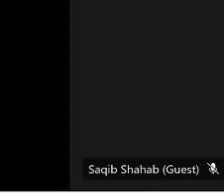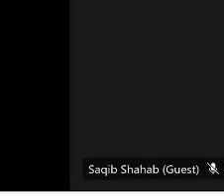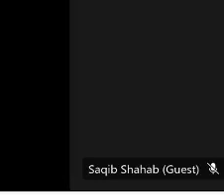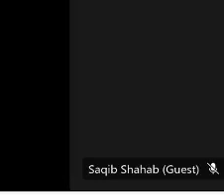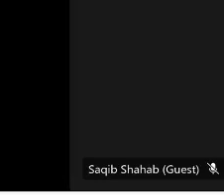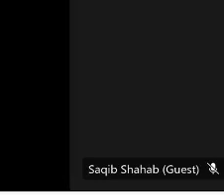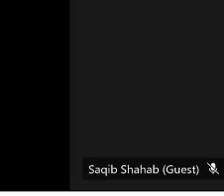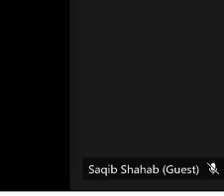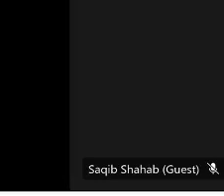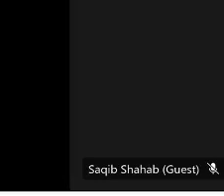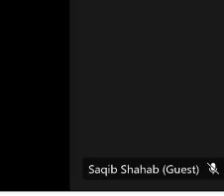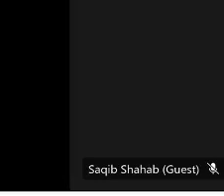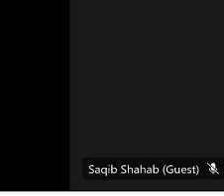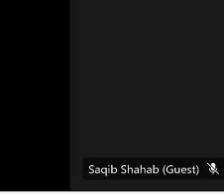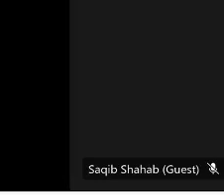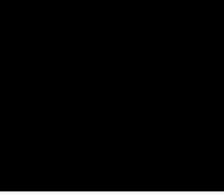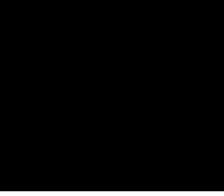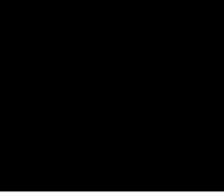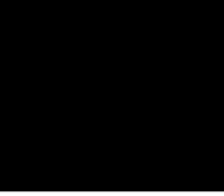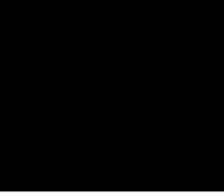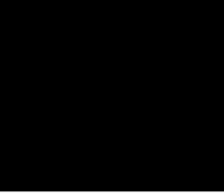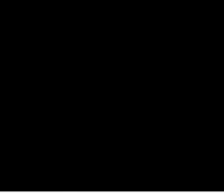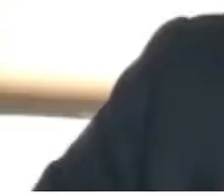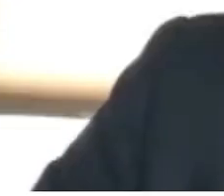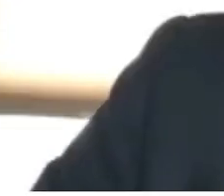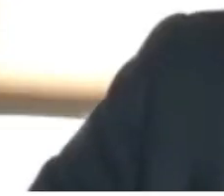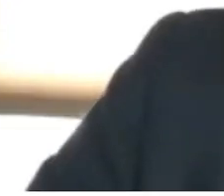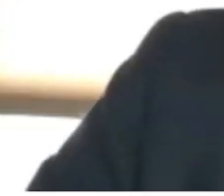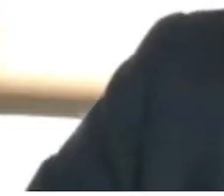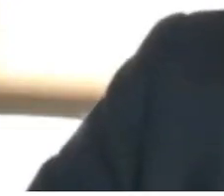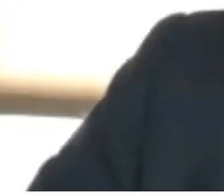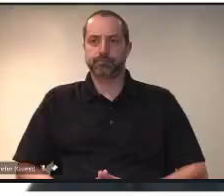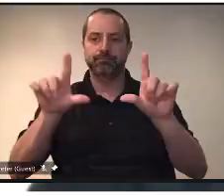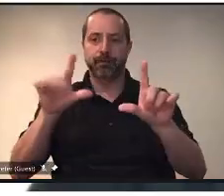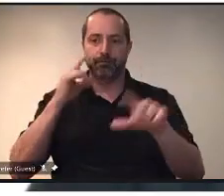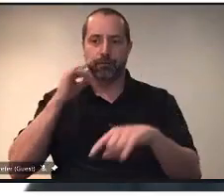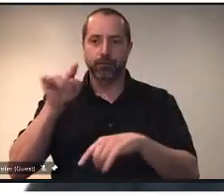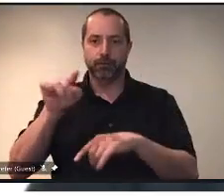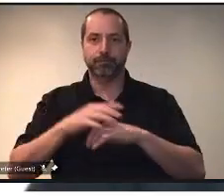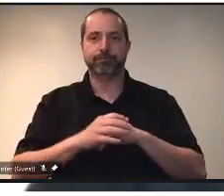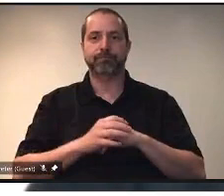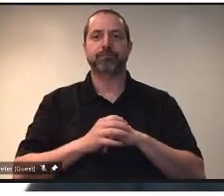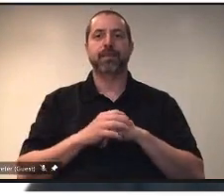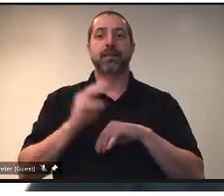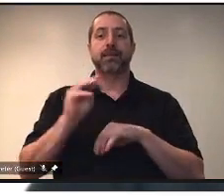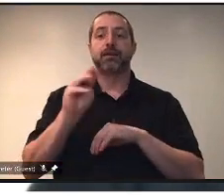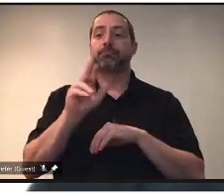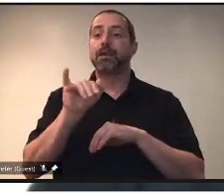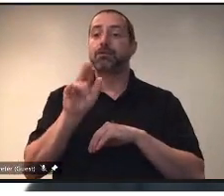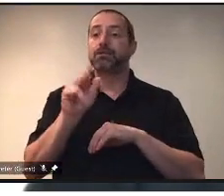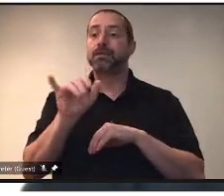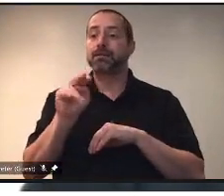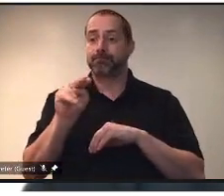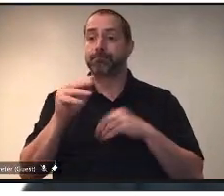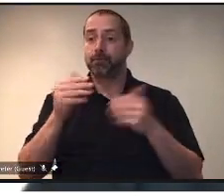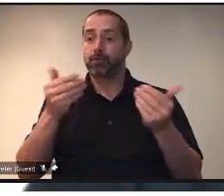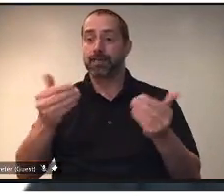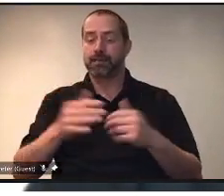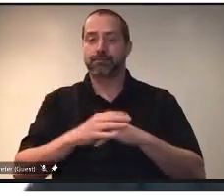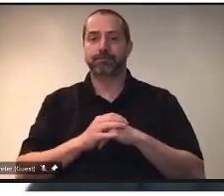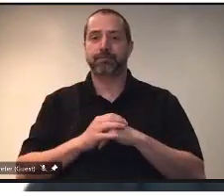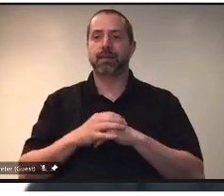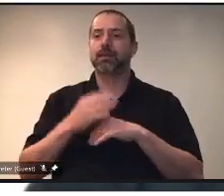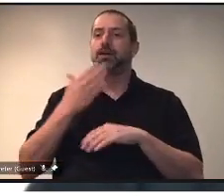Minister Merriman, you can go ahead. Thanks, Matt. Good afternoon and thank you for joining us today. It is now